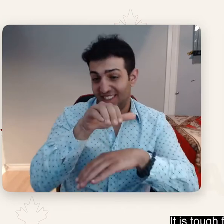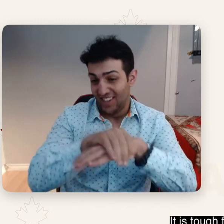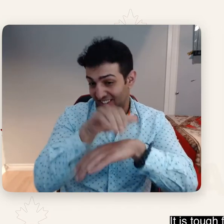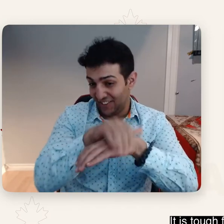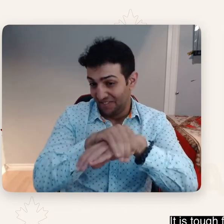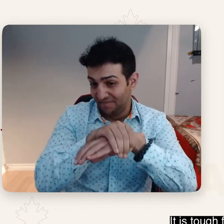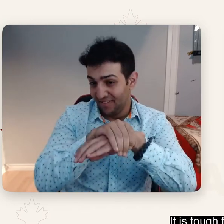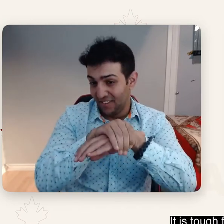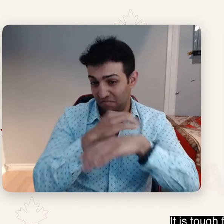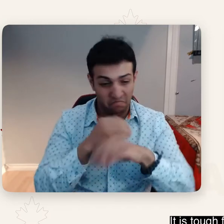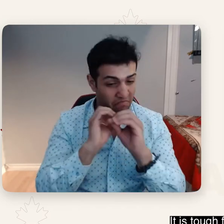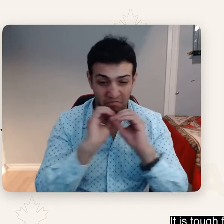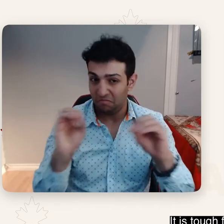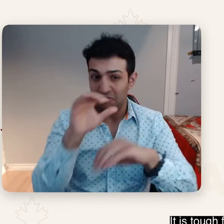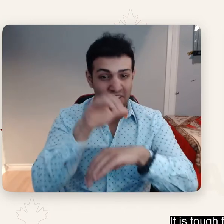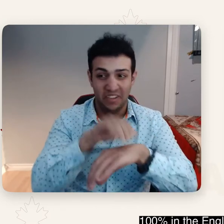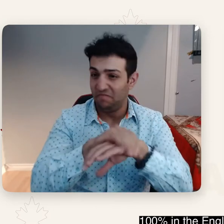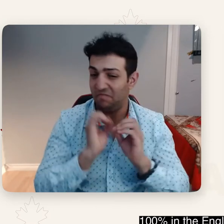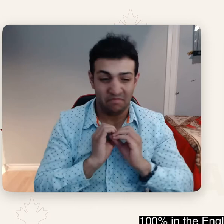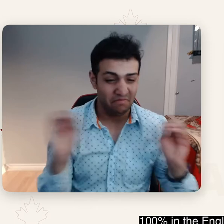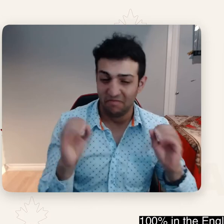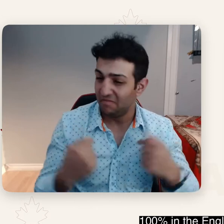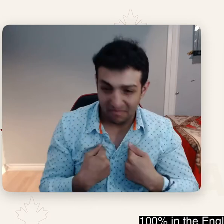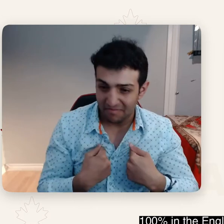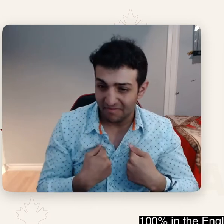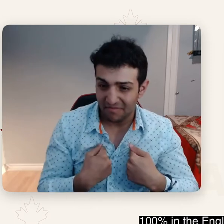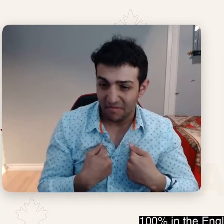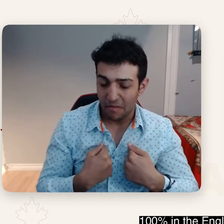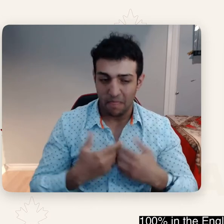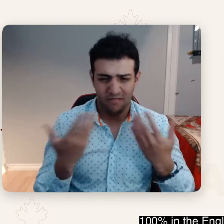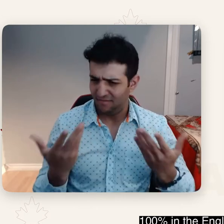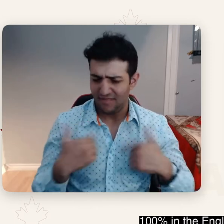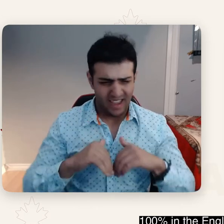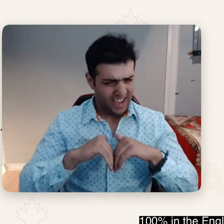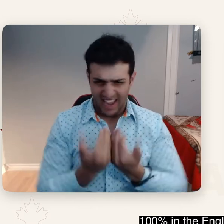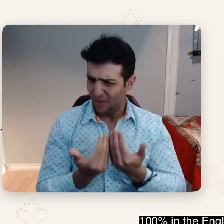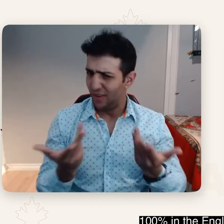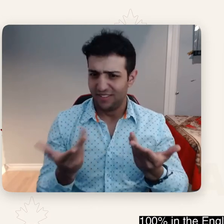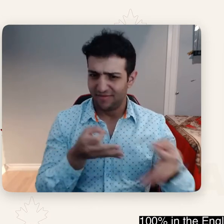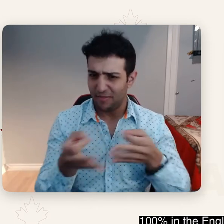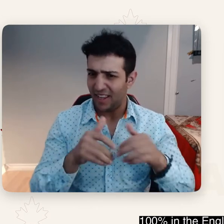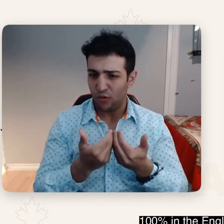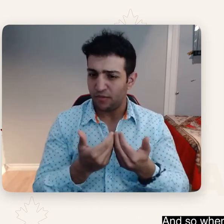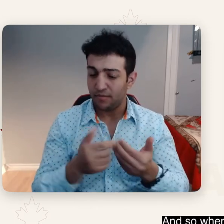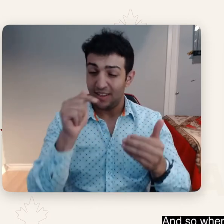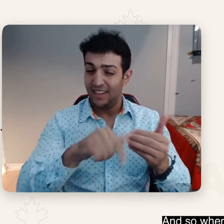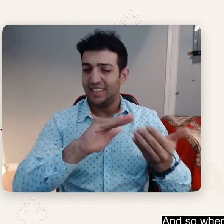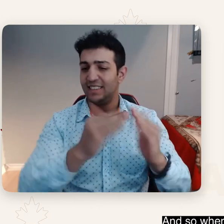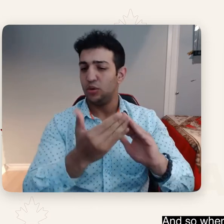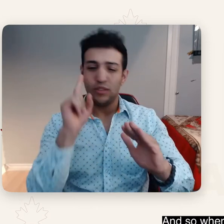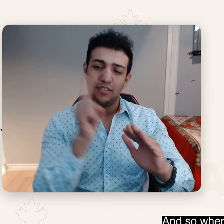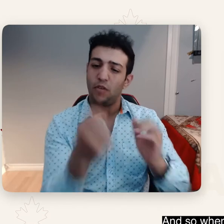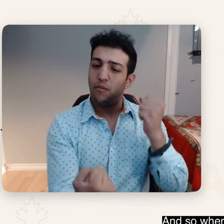communicate a hundred percent in the English process. Uh, it's not my strength. And so